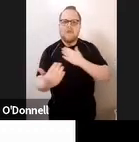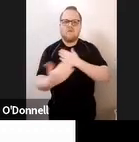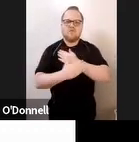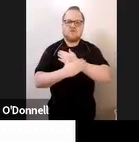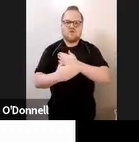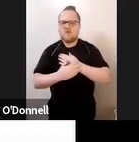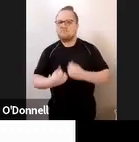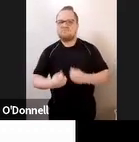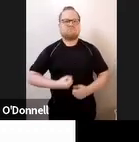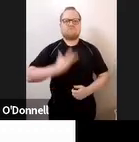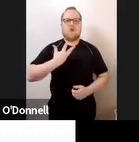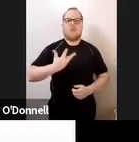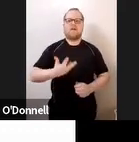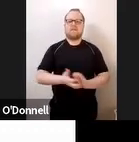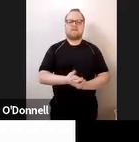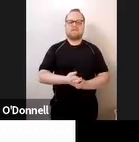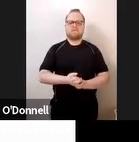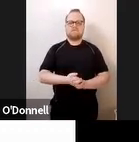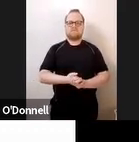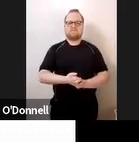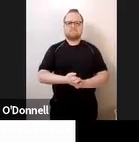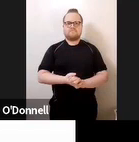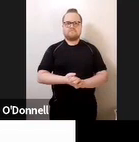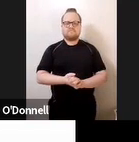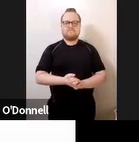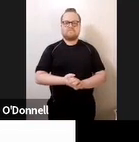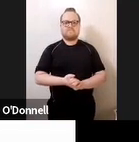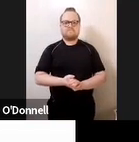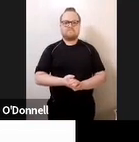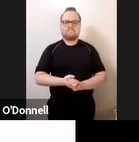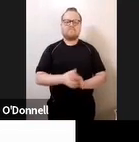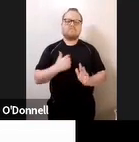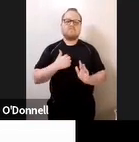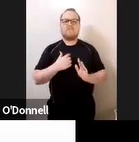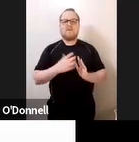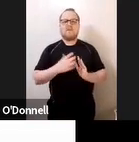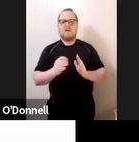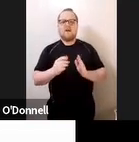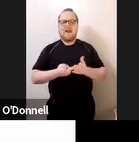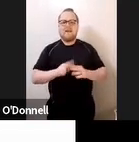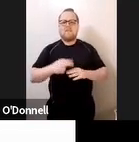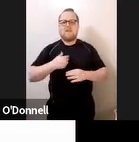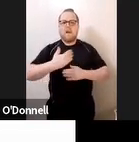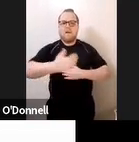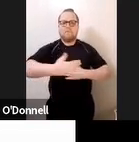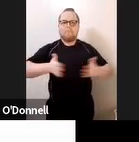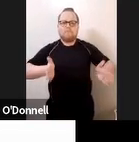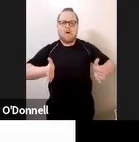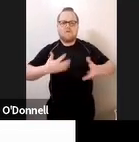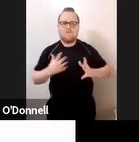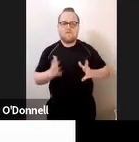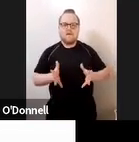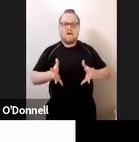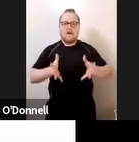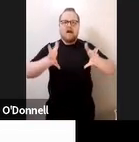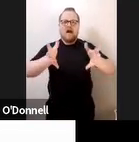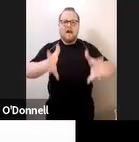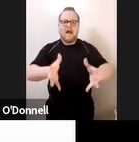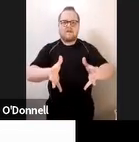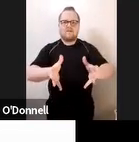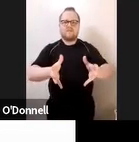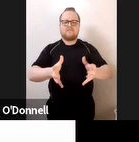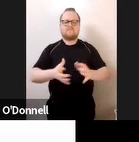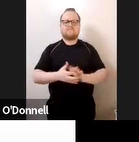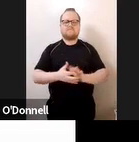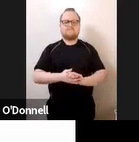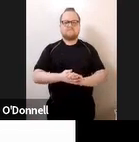Perhaps if I give you an example, however, if I was to hand a box to you, I wouldn't do this. It'd be weird. But if I was to